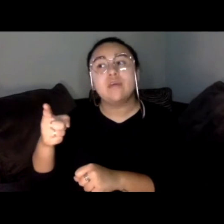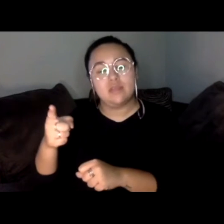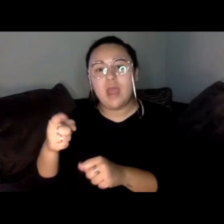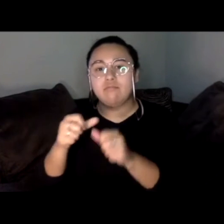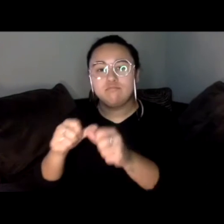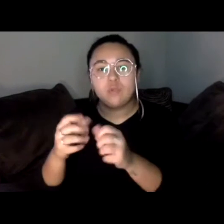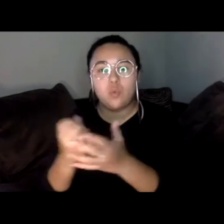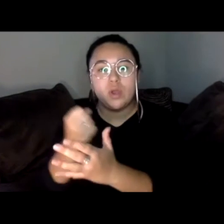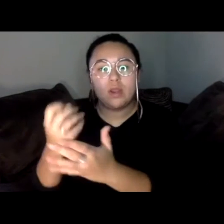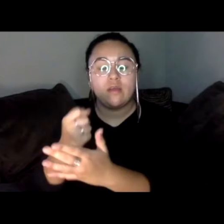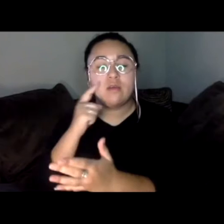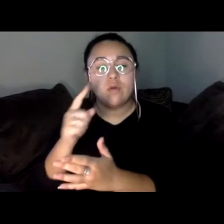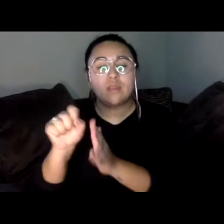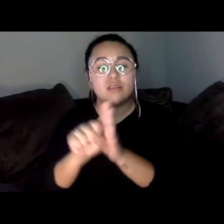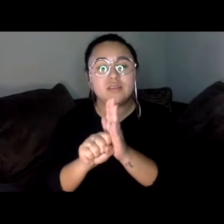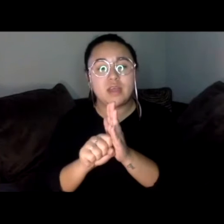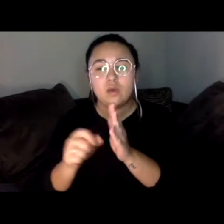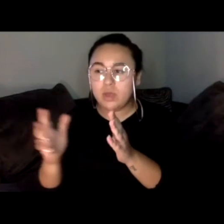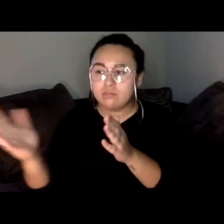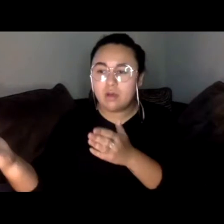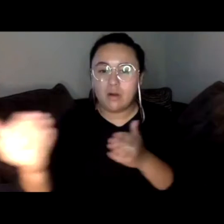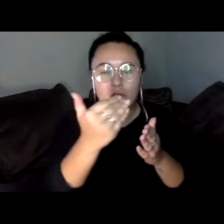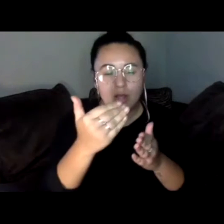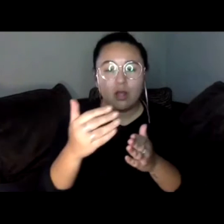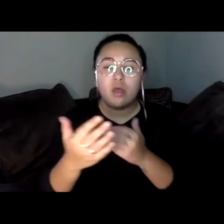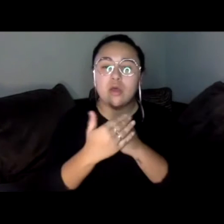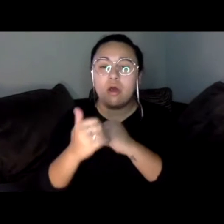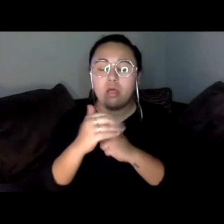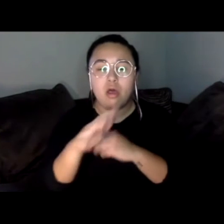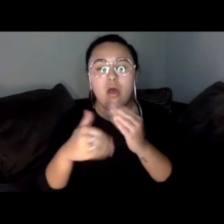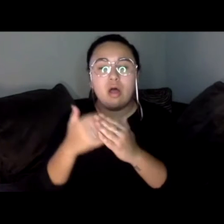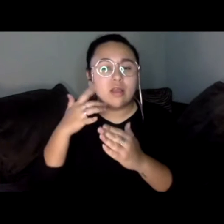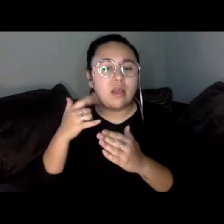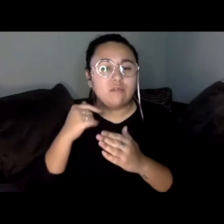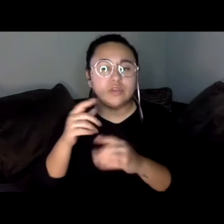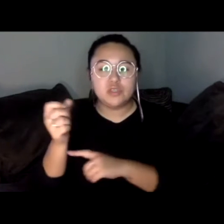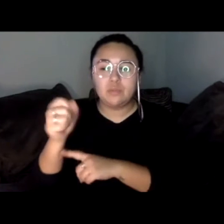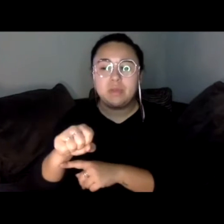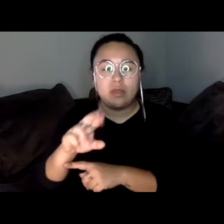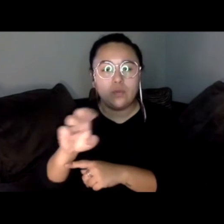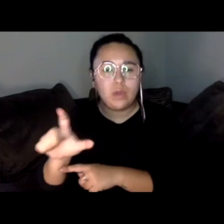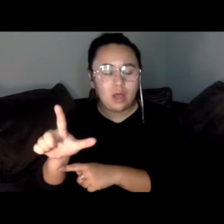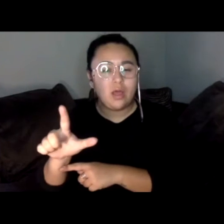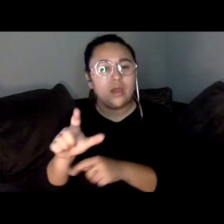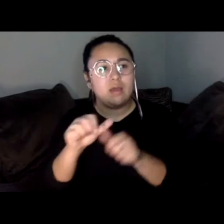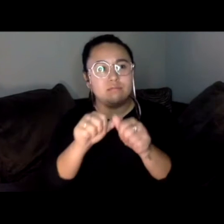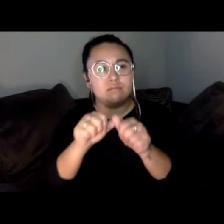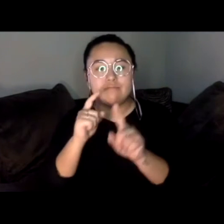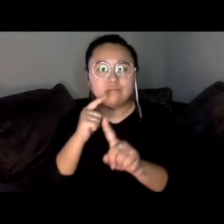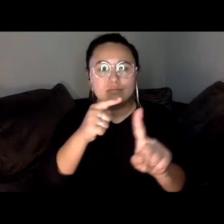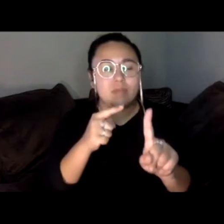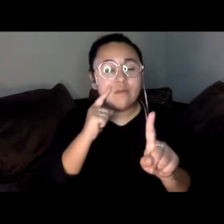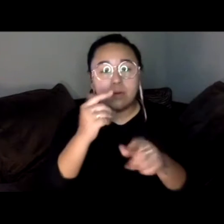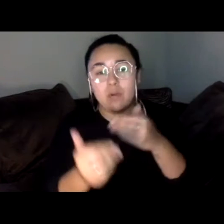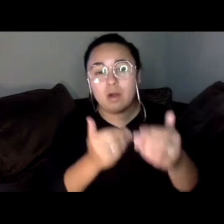and to call all Californians into this campaign to defeat the recall and keep us on a pathway to progress. I want our state to be defined by